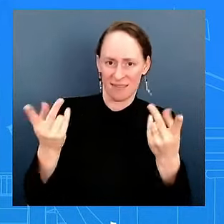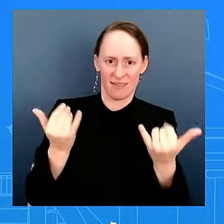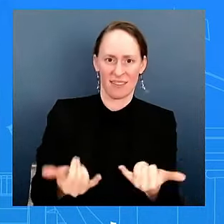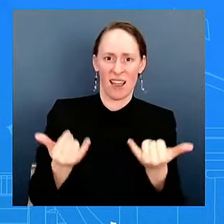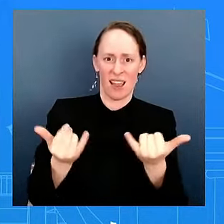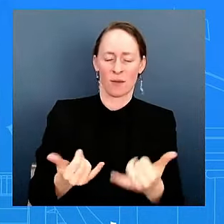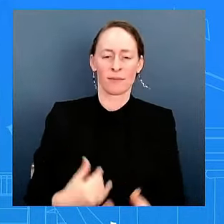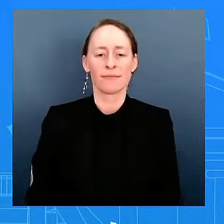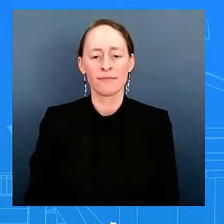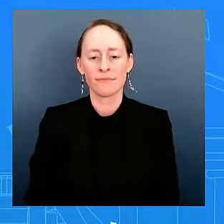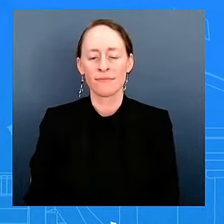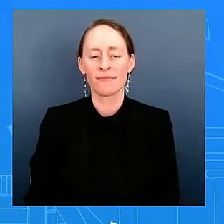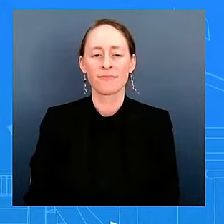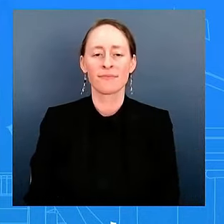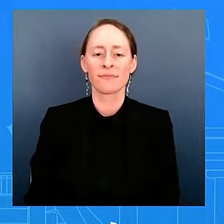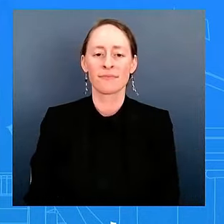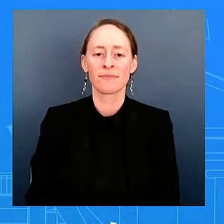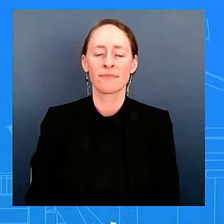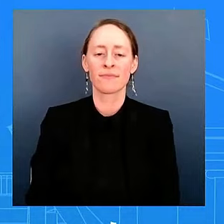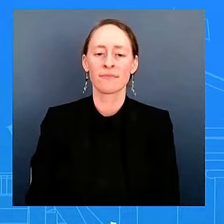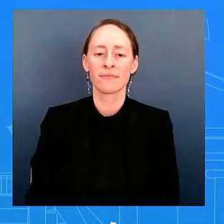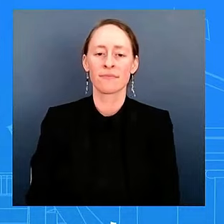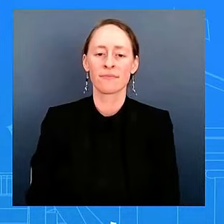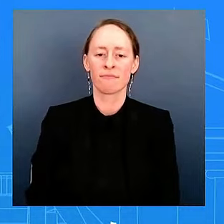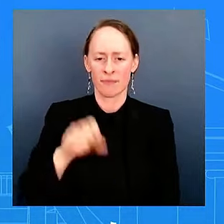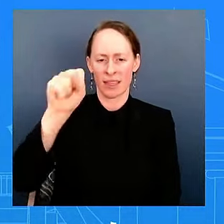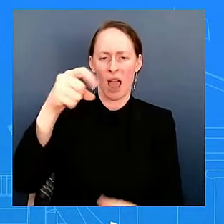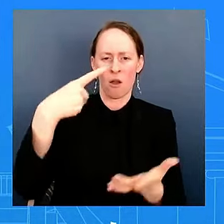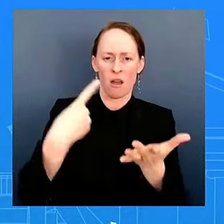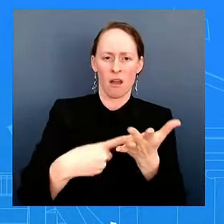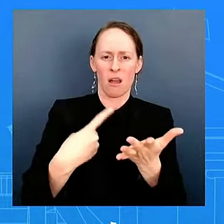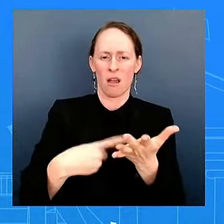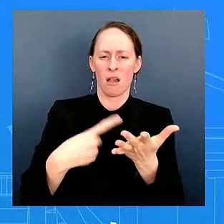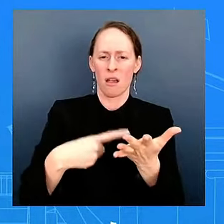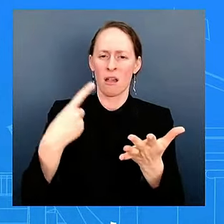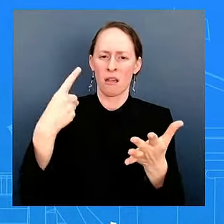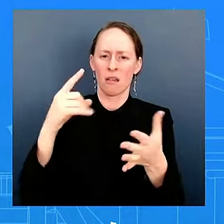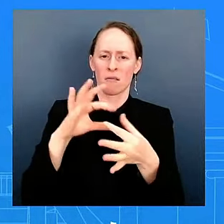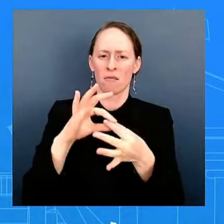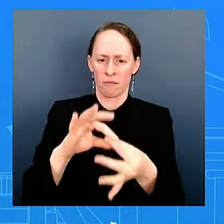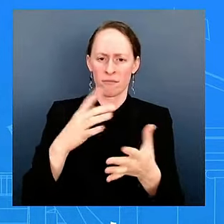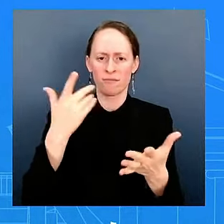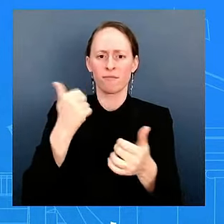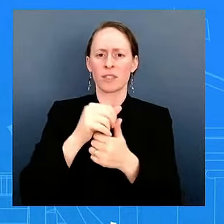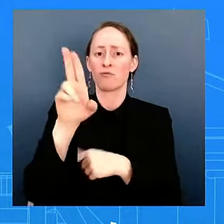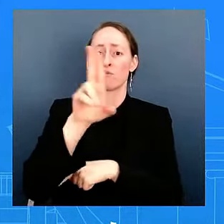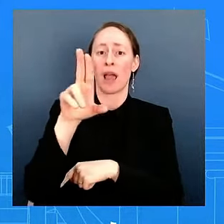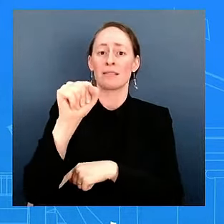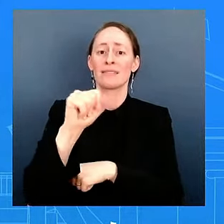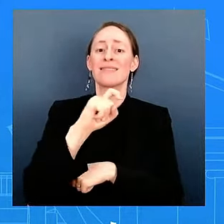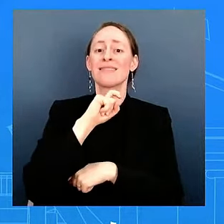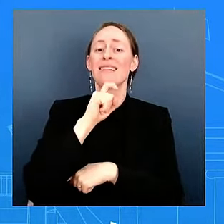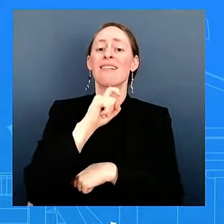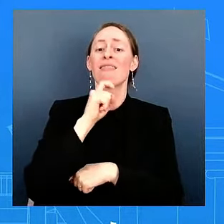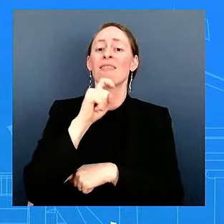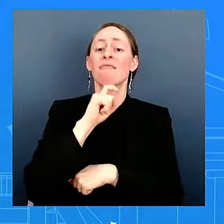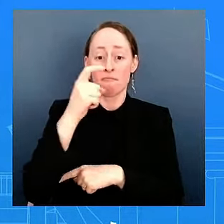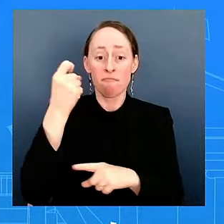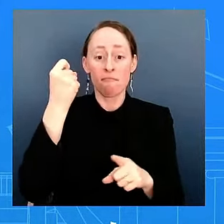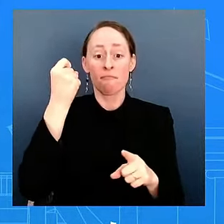share about the proposed purchase of U.S. steel by Nippon Steel, a Japanese company? I know that's something that you care about a lot, Josh.